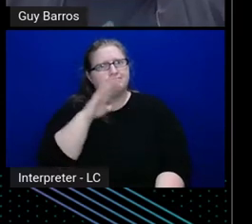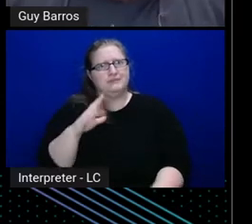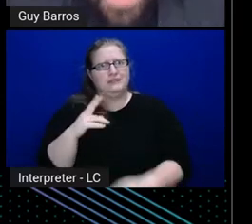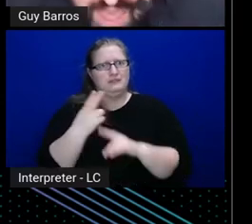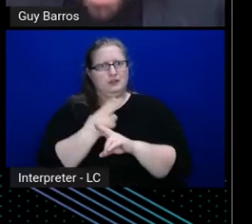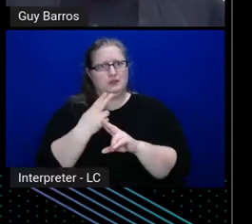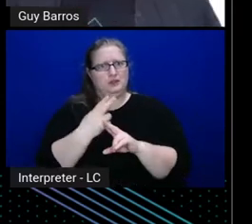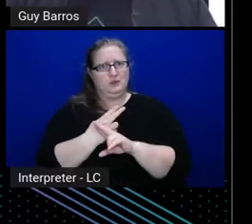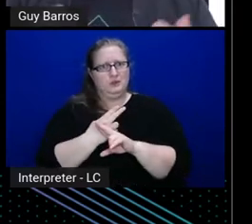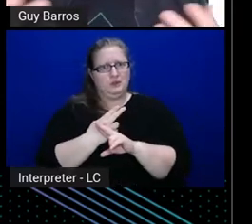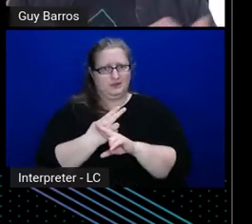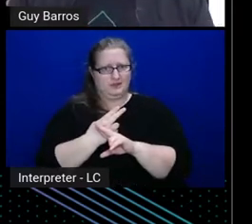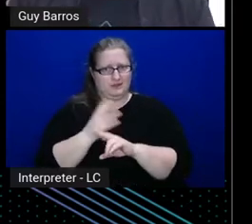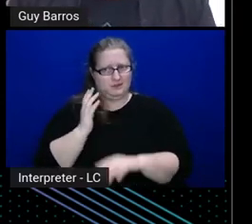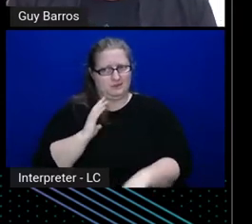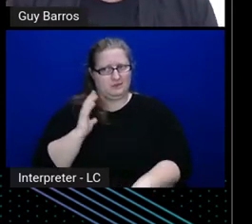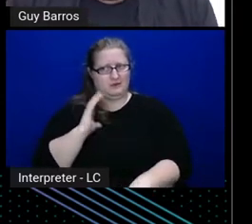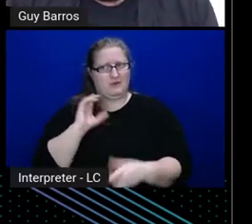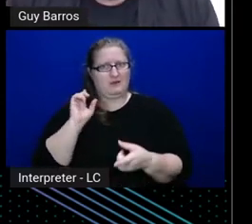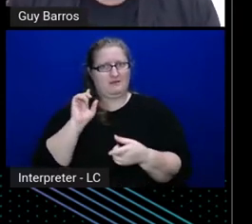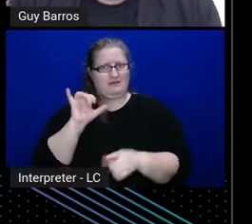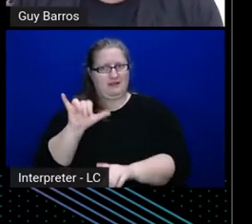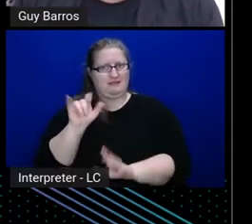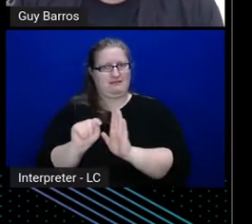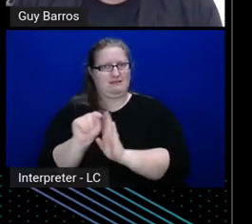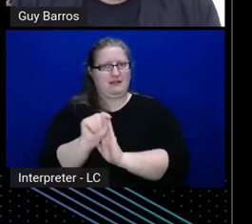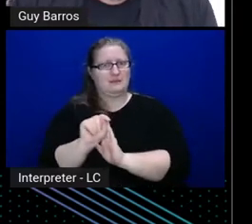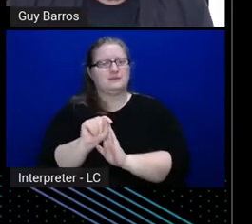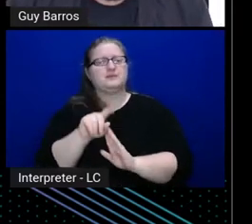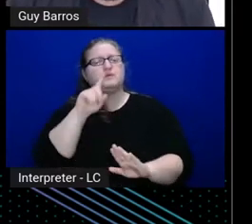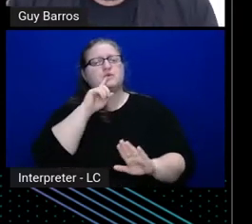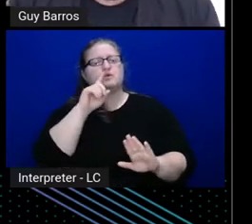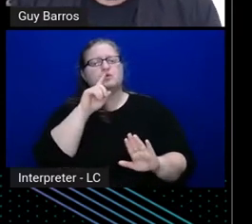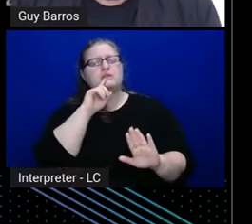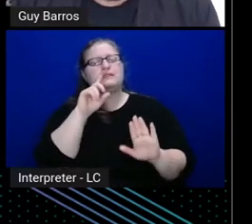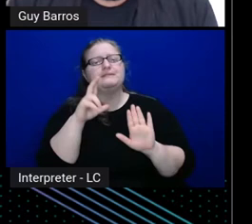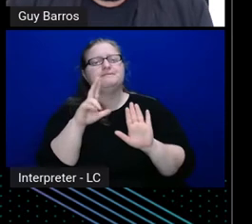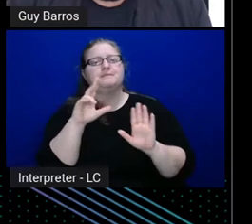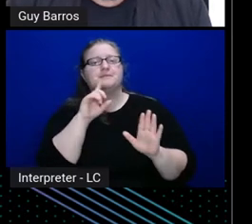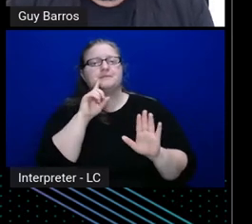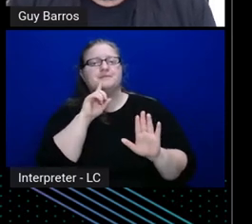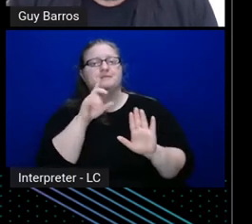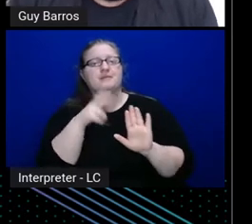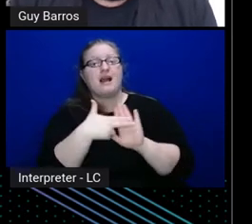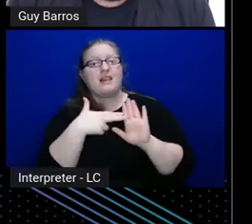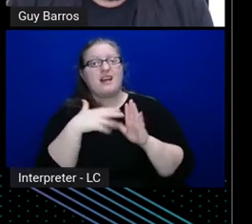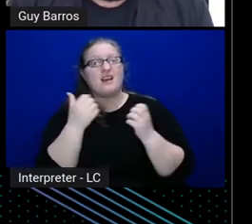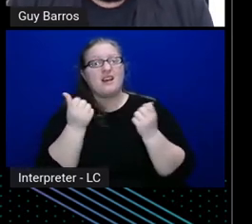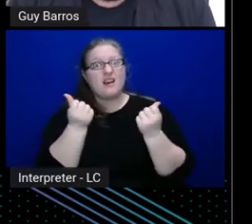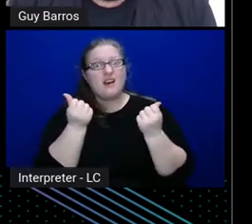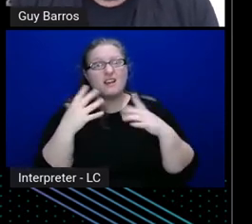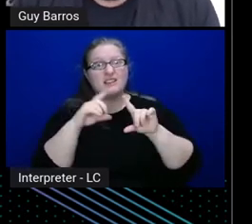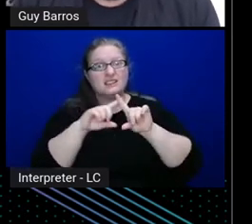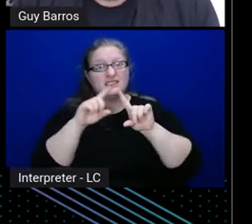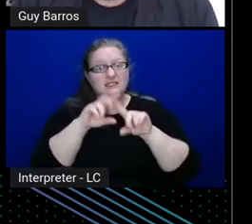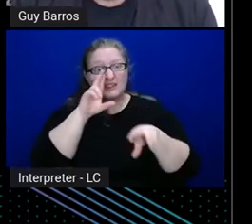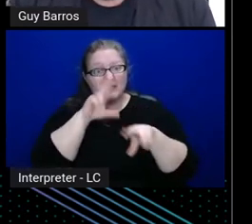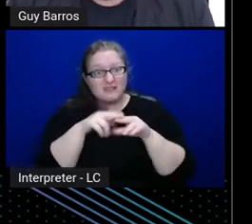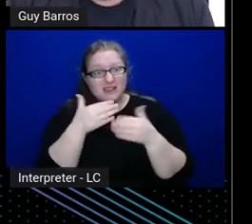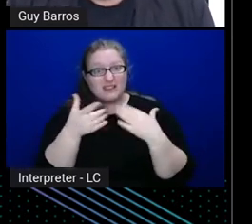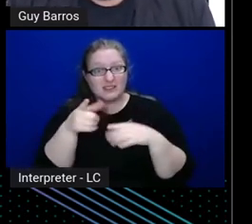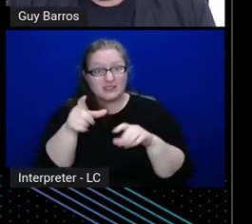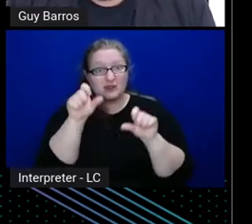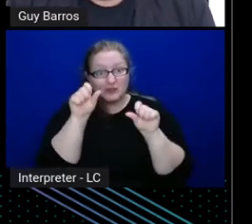and this is just a highlight of all of the fun things that you can configure, and should configure,